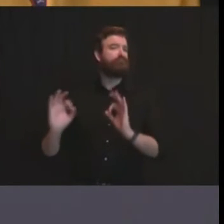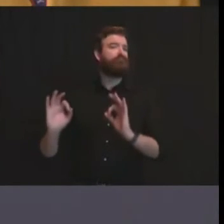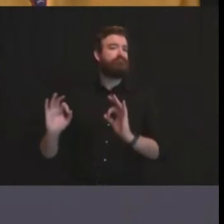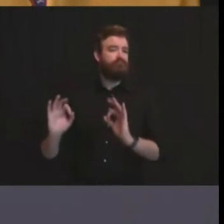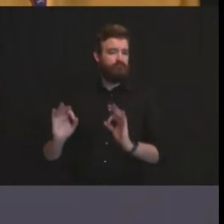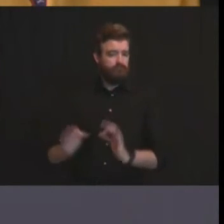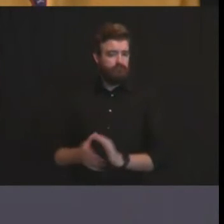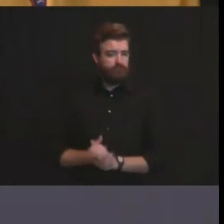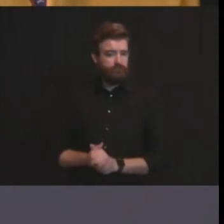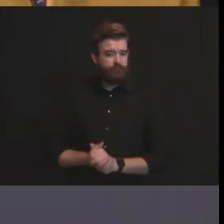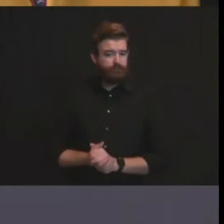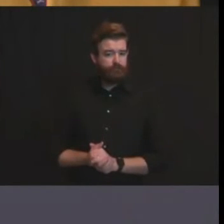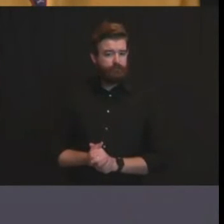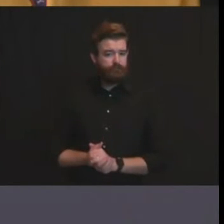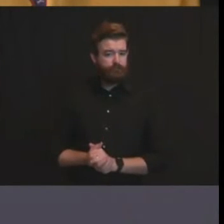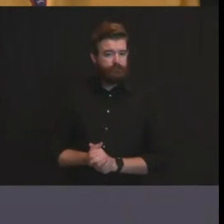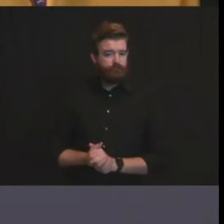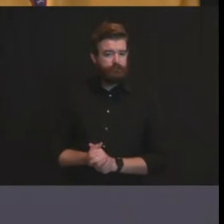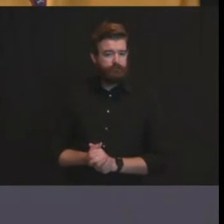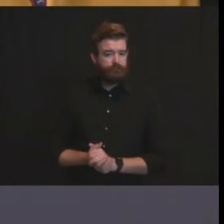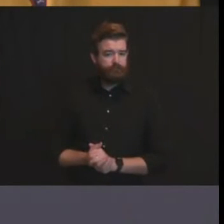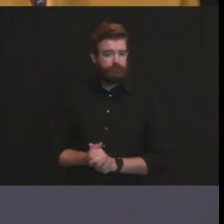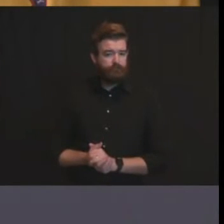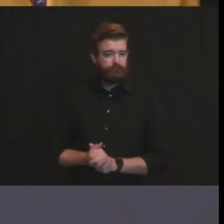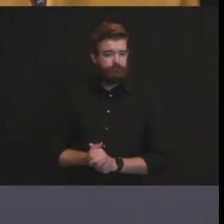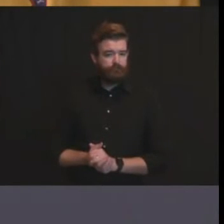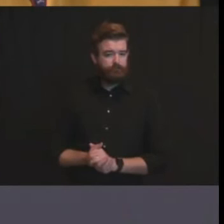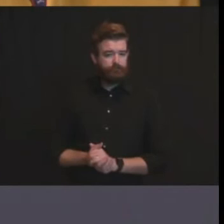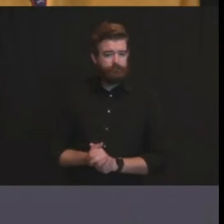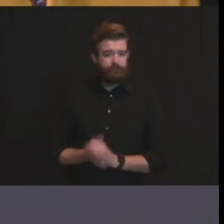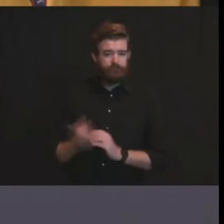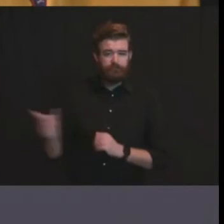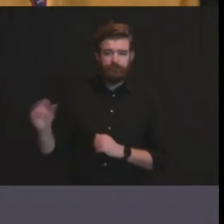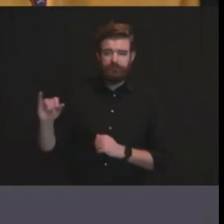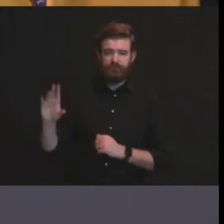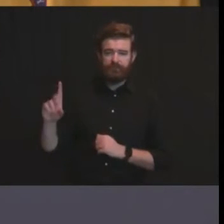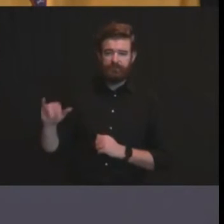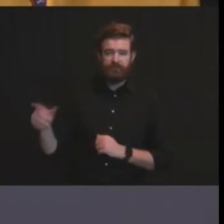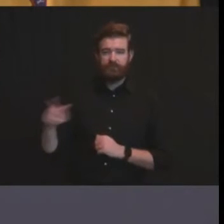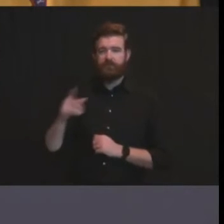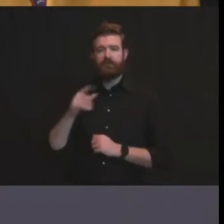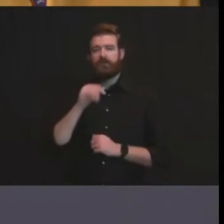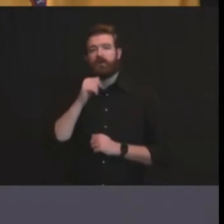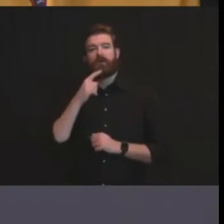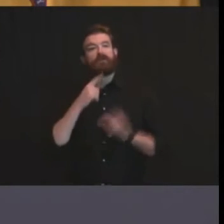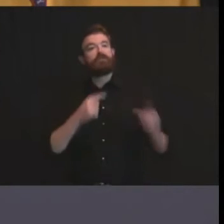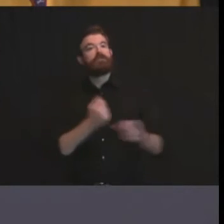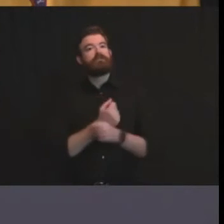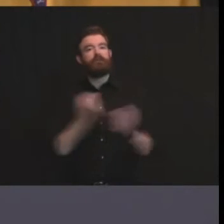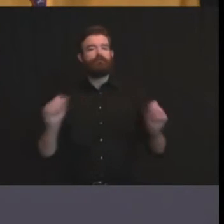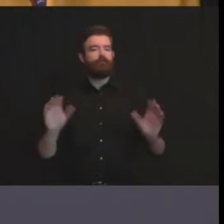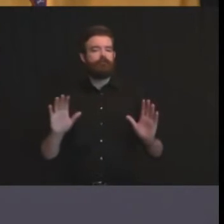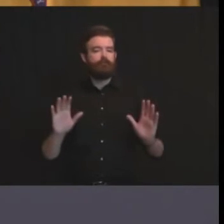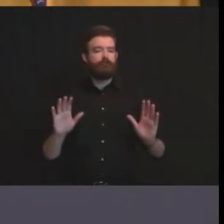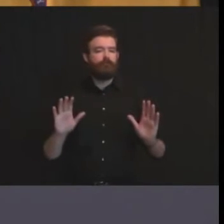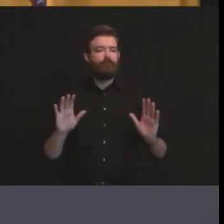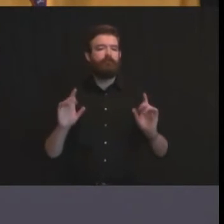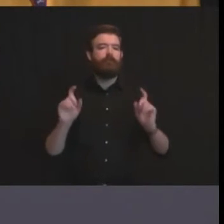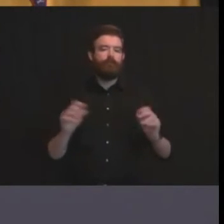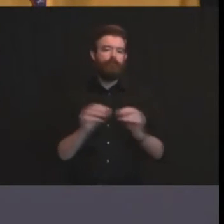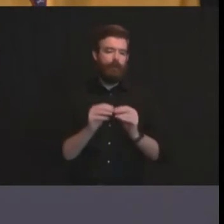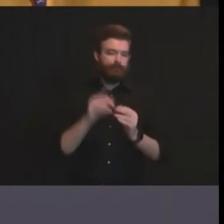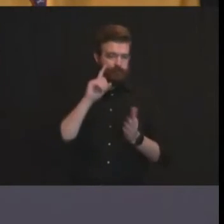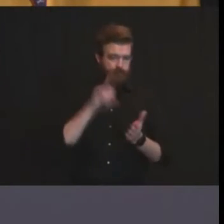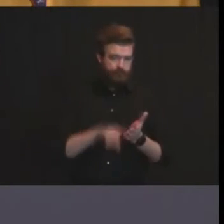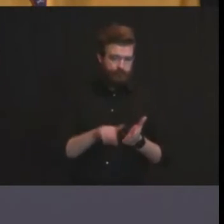it's safe unless it is safe and if you do say it's safe and i dare say when you say it's safe we need everybody to get in line to